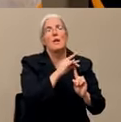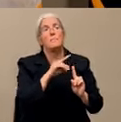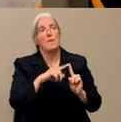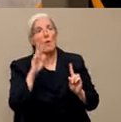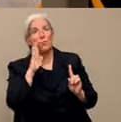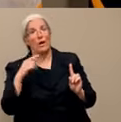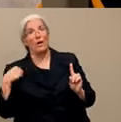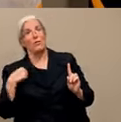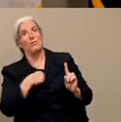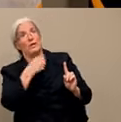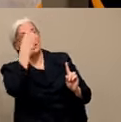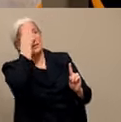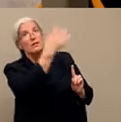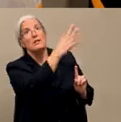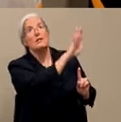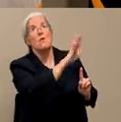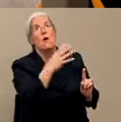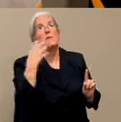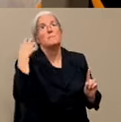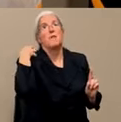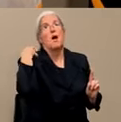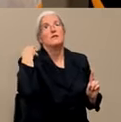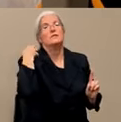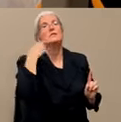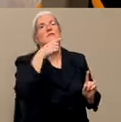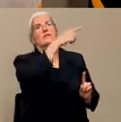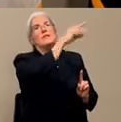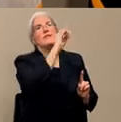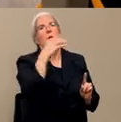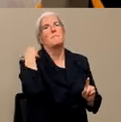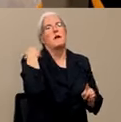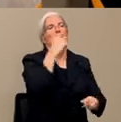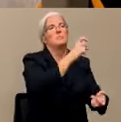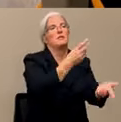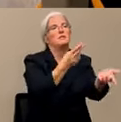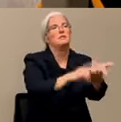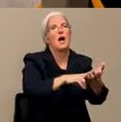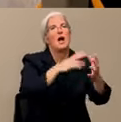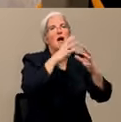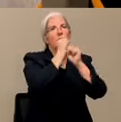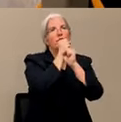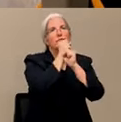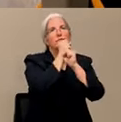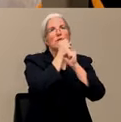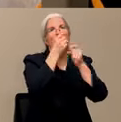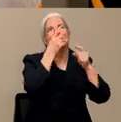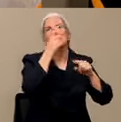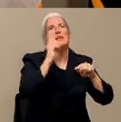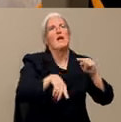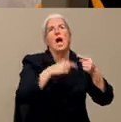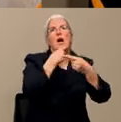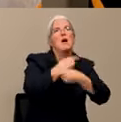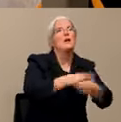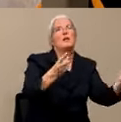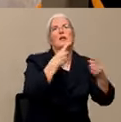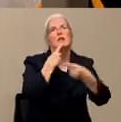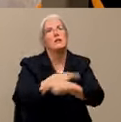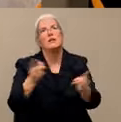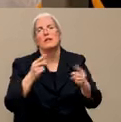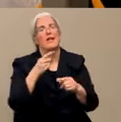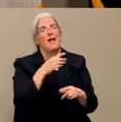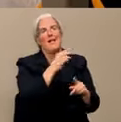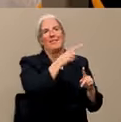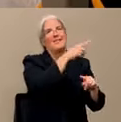confidentiality agreement and there is also on there a statement about that you can't be discriminated against for that. So